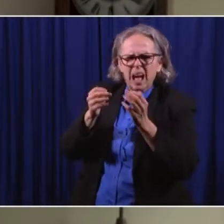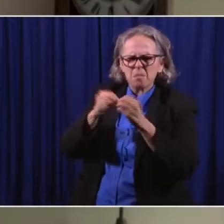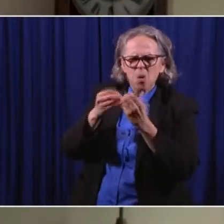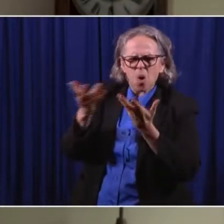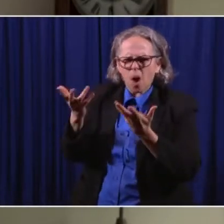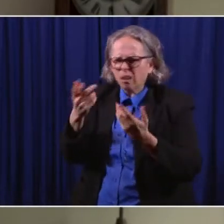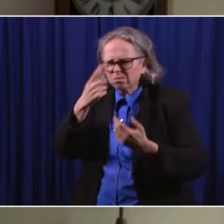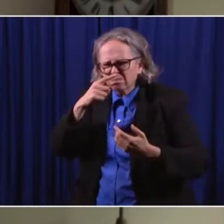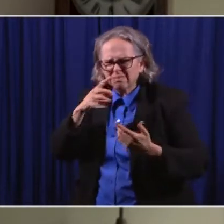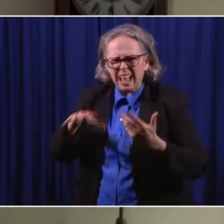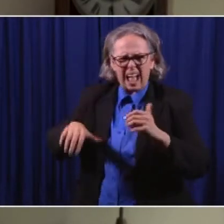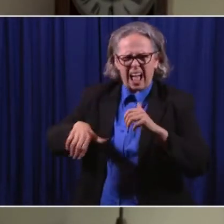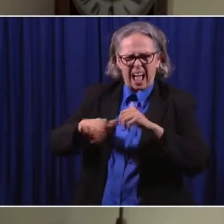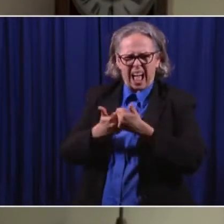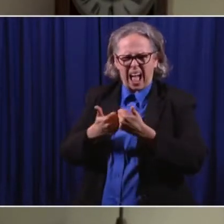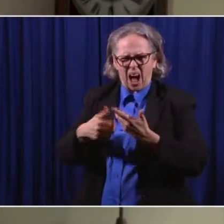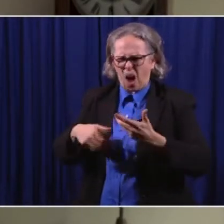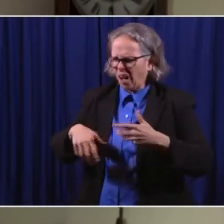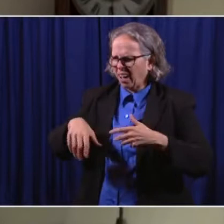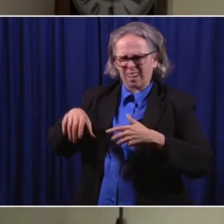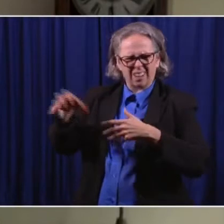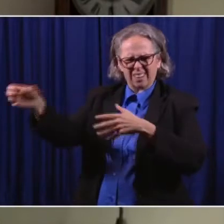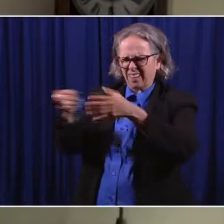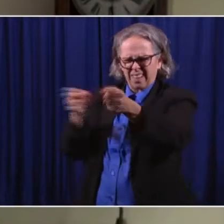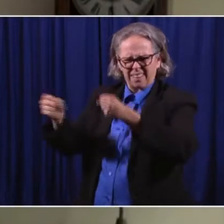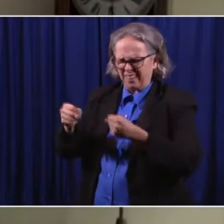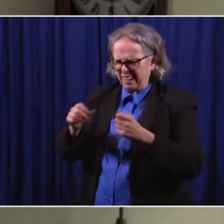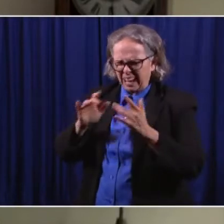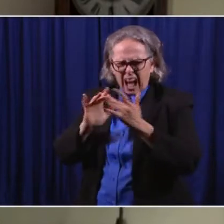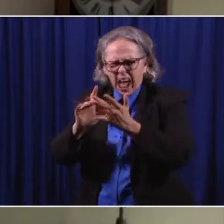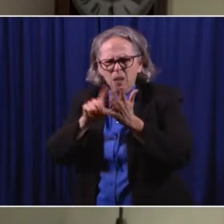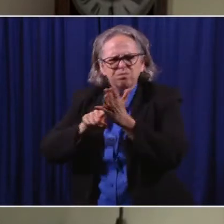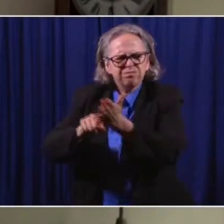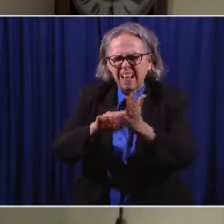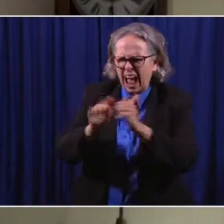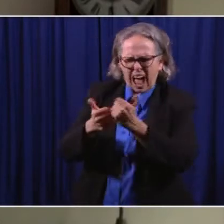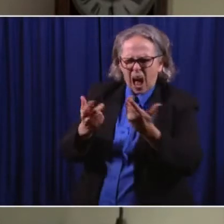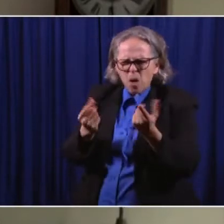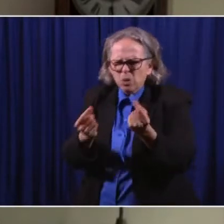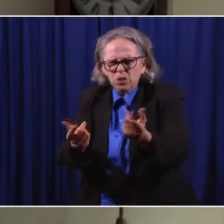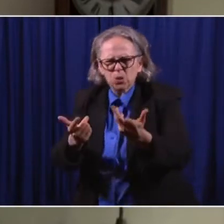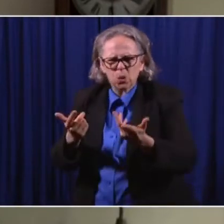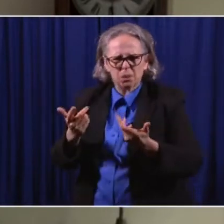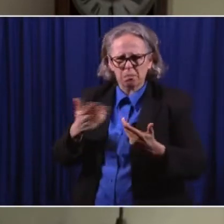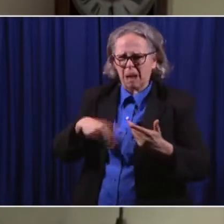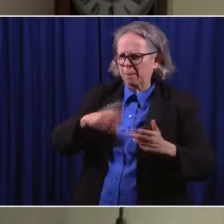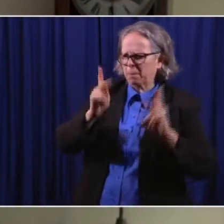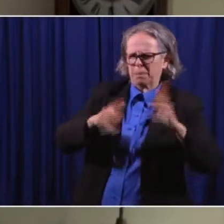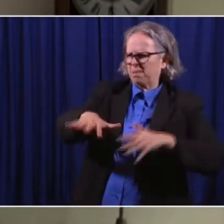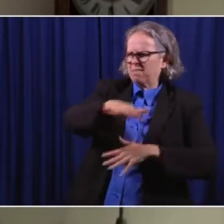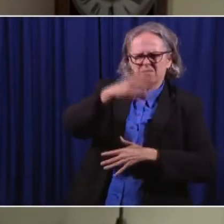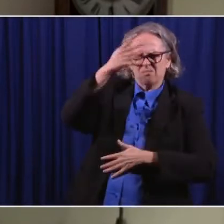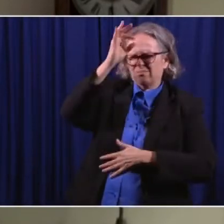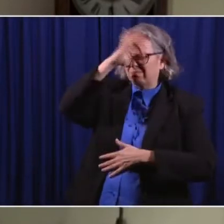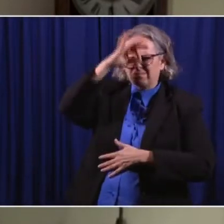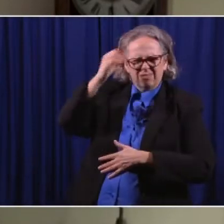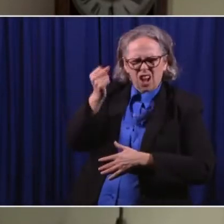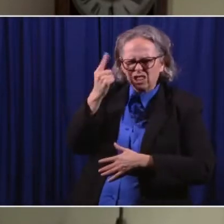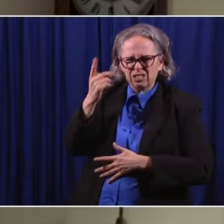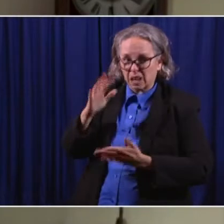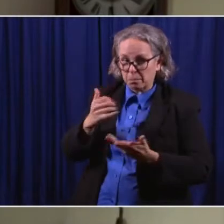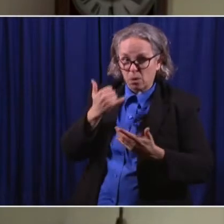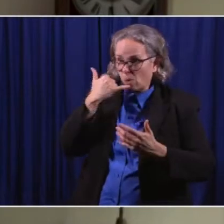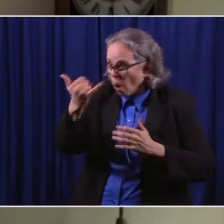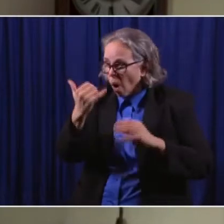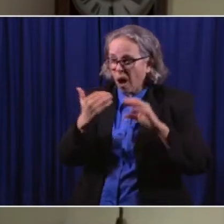doesn't maybe understand the contacts. But, you know, it is interesting. It's a pretty high number